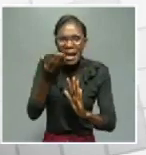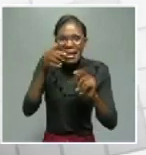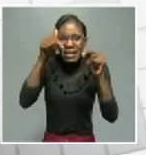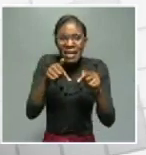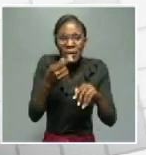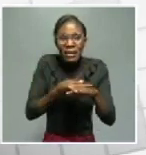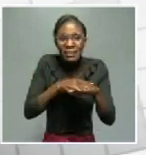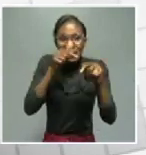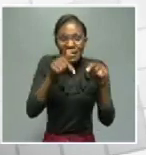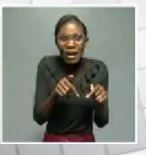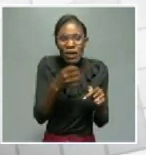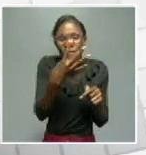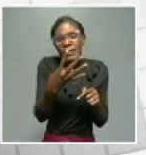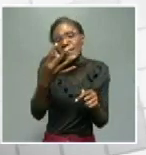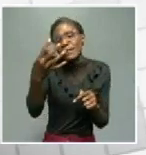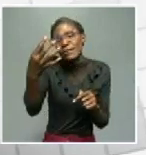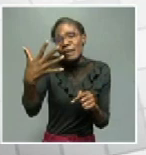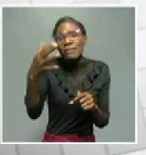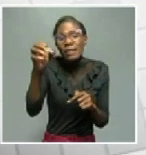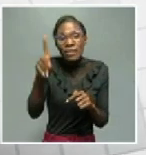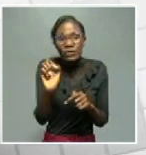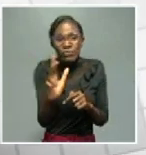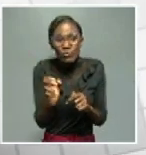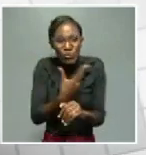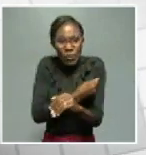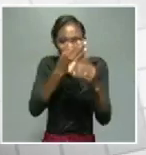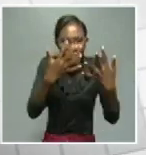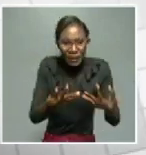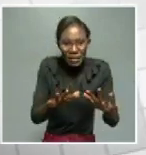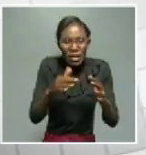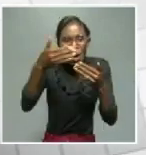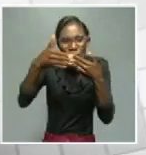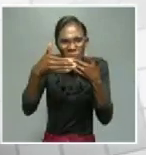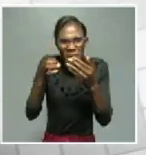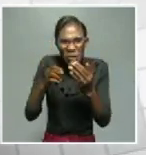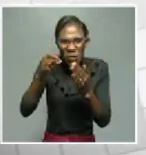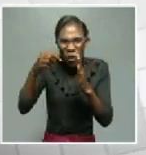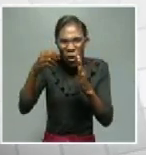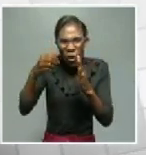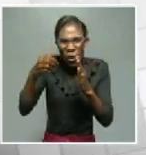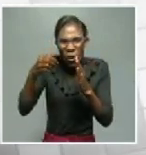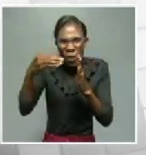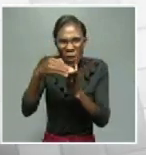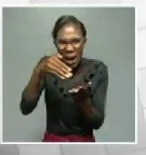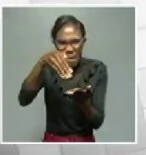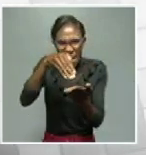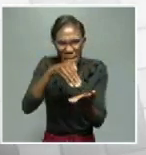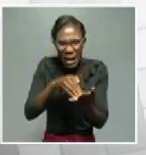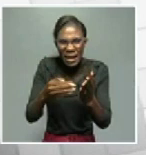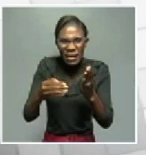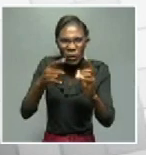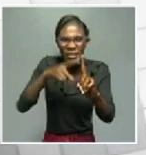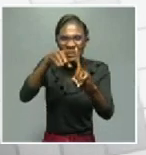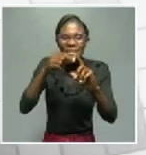in excess of 45,000. So we are about to hit our target. But on top of it all, let us protect ourselves and those that are